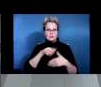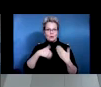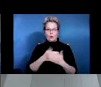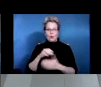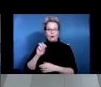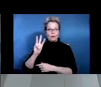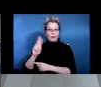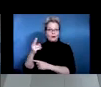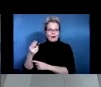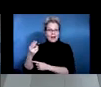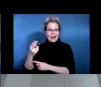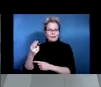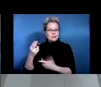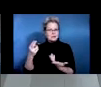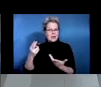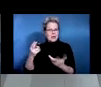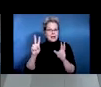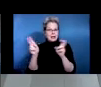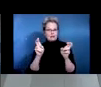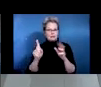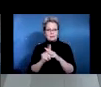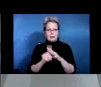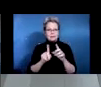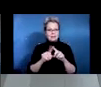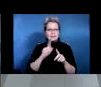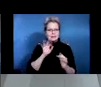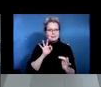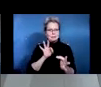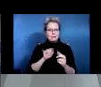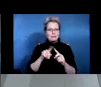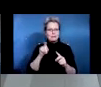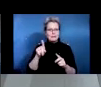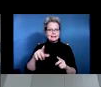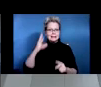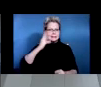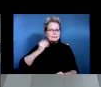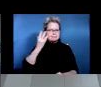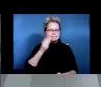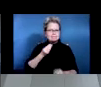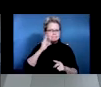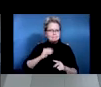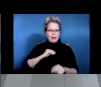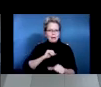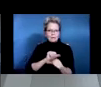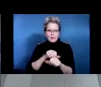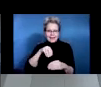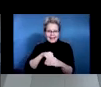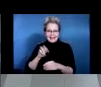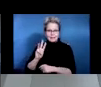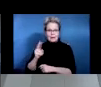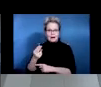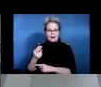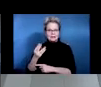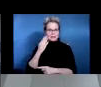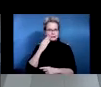candidate for that because he worked in the warehouse. So not only does he know the system and the operation and how the warehouse functions, but he knows the